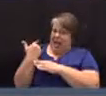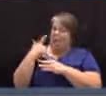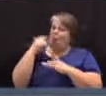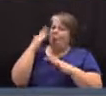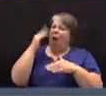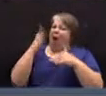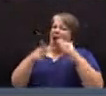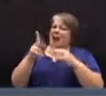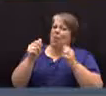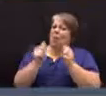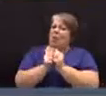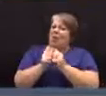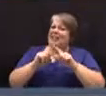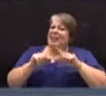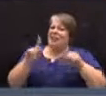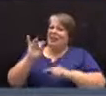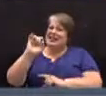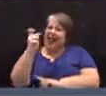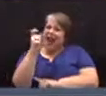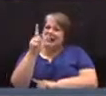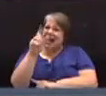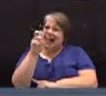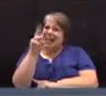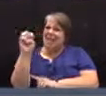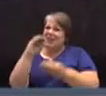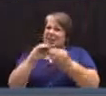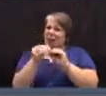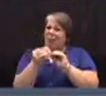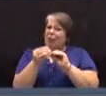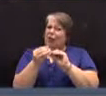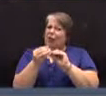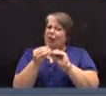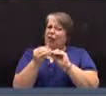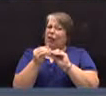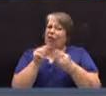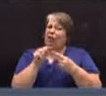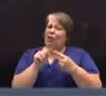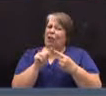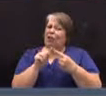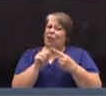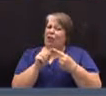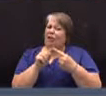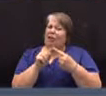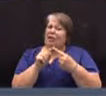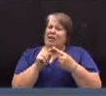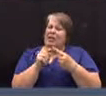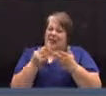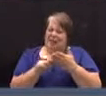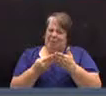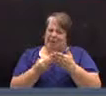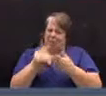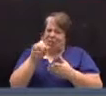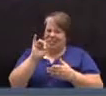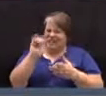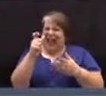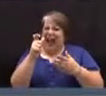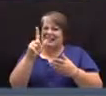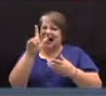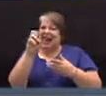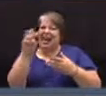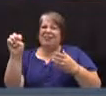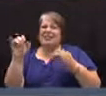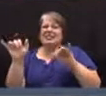end up with a different tax levy number than, you know, why would, why does it, why isn't the budget and the tax levy the same?